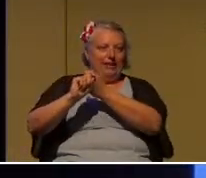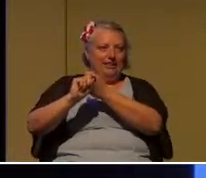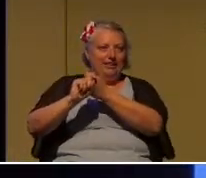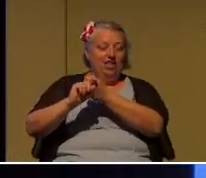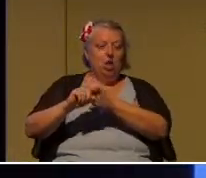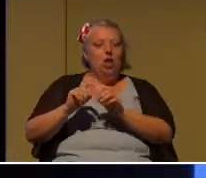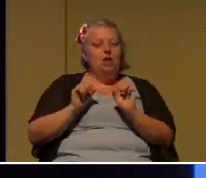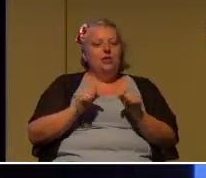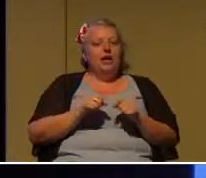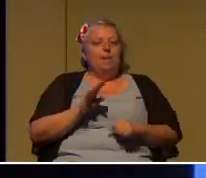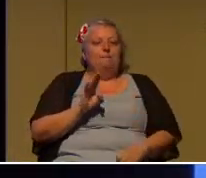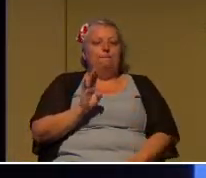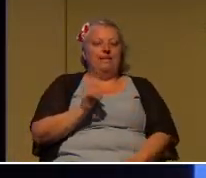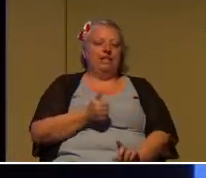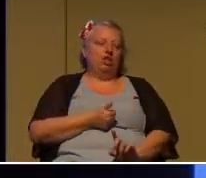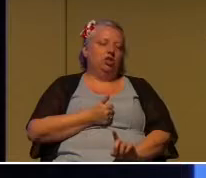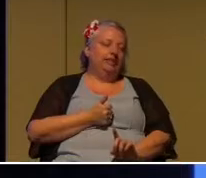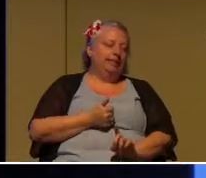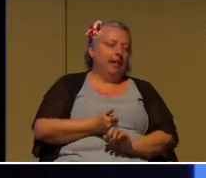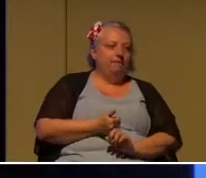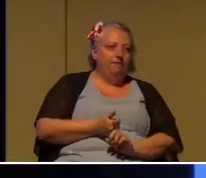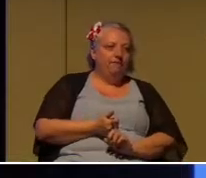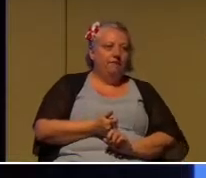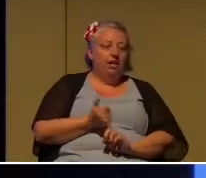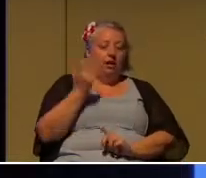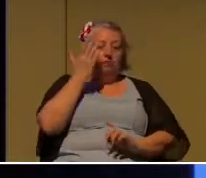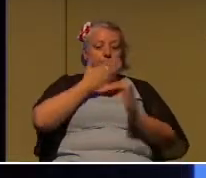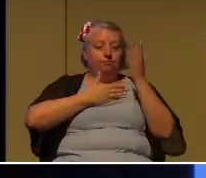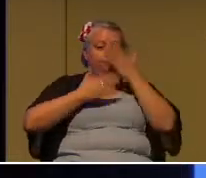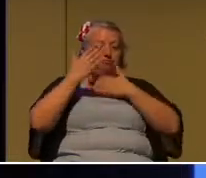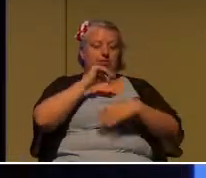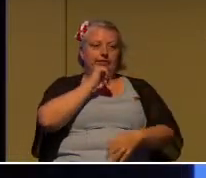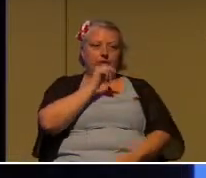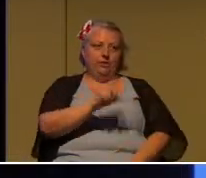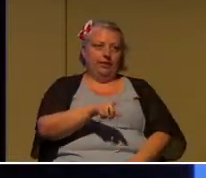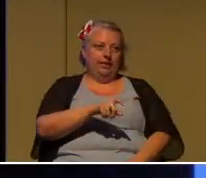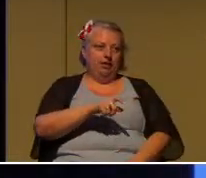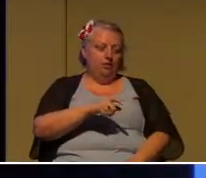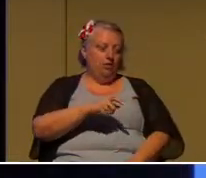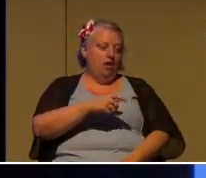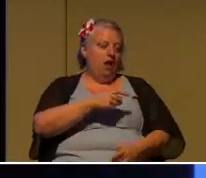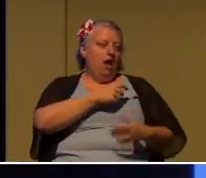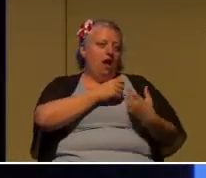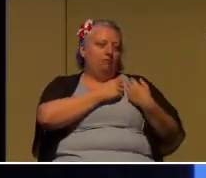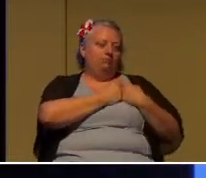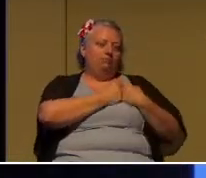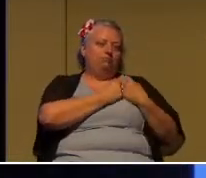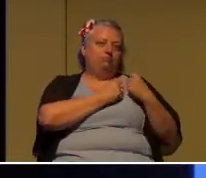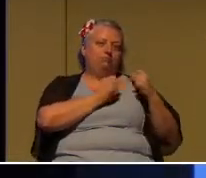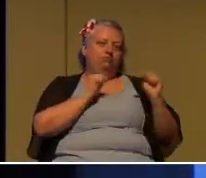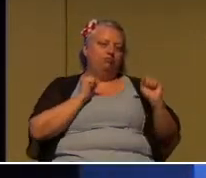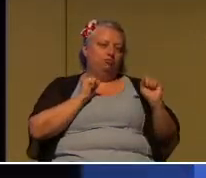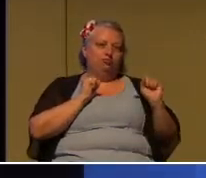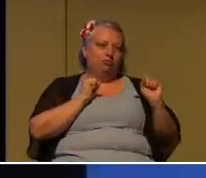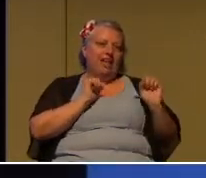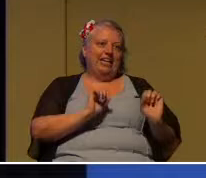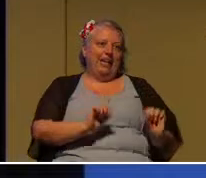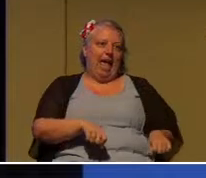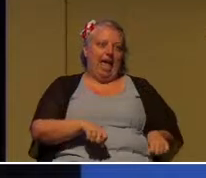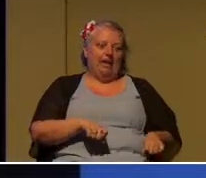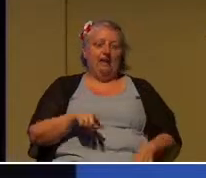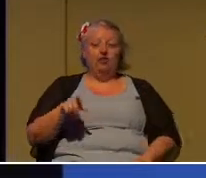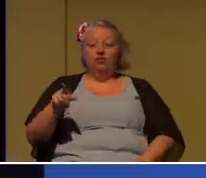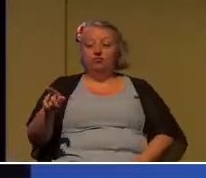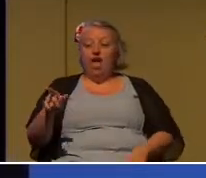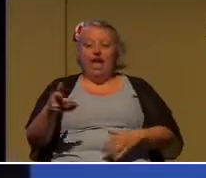be yourself truly. You don't have to hide things. You can wear your heart on your sleeve and you're going to be accepted